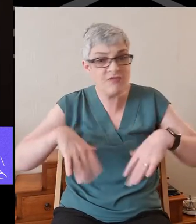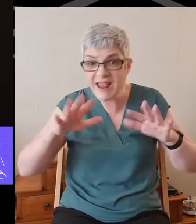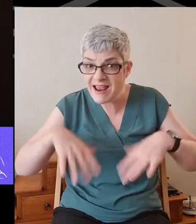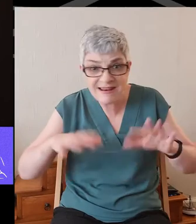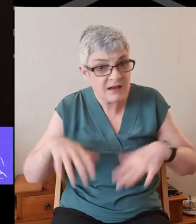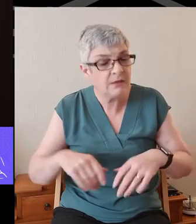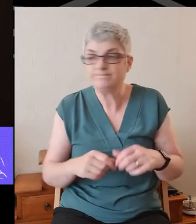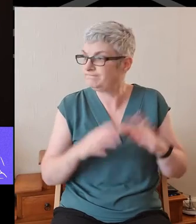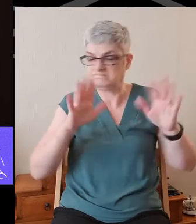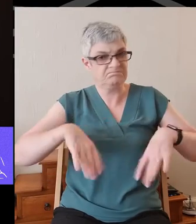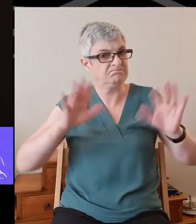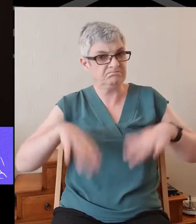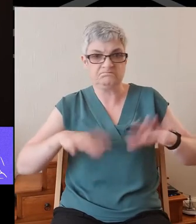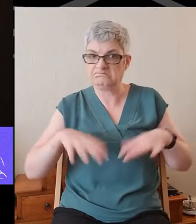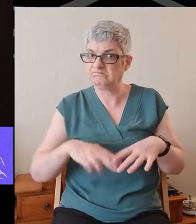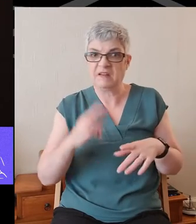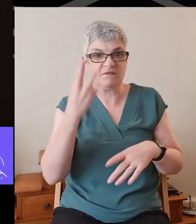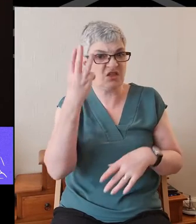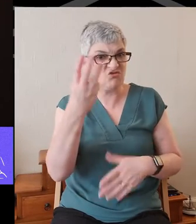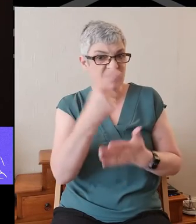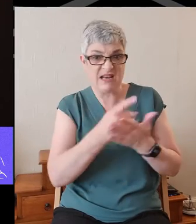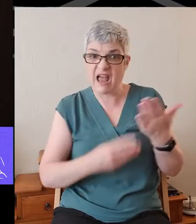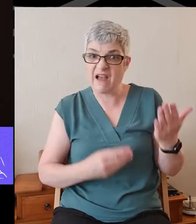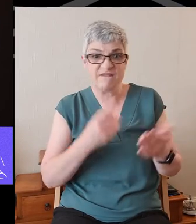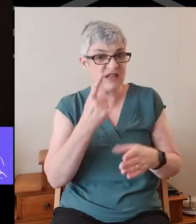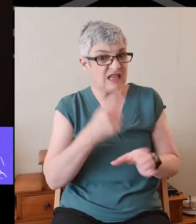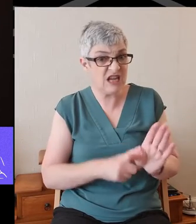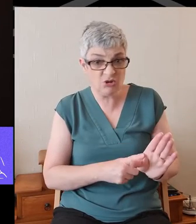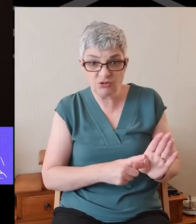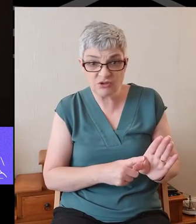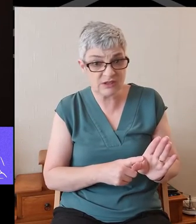not rain on the land for three and a half years.